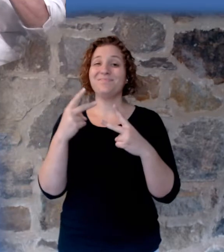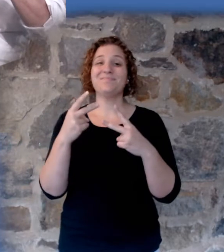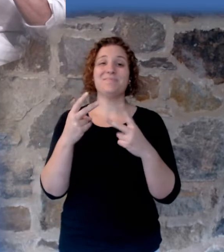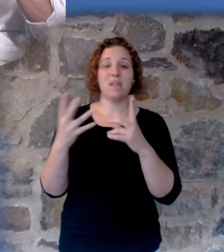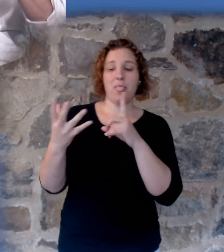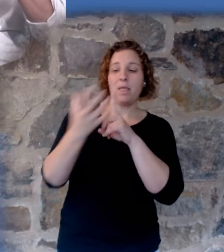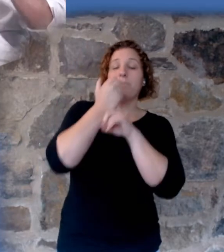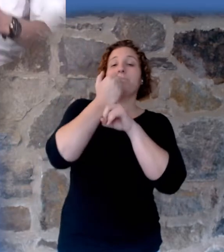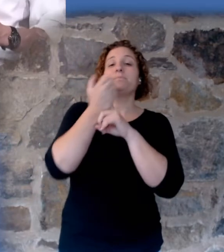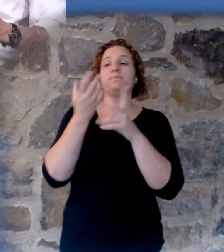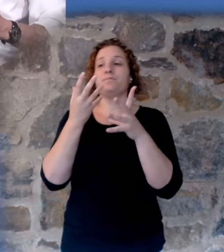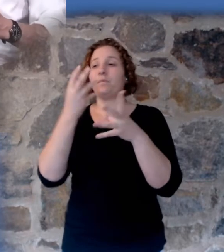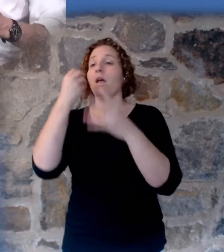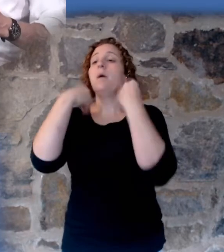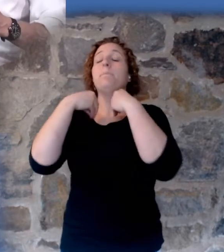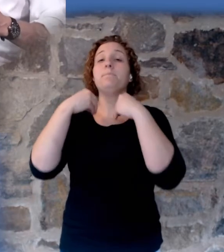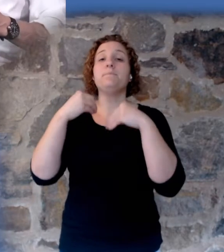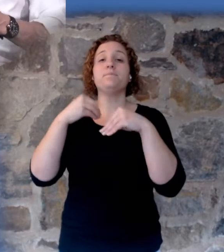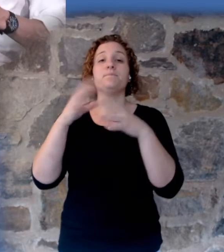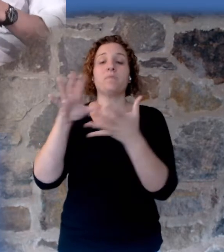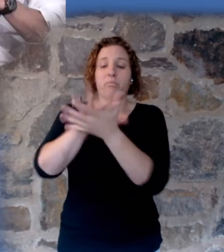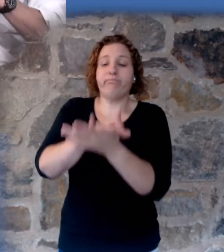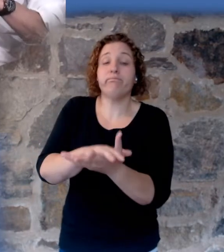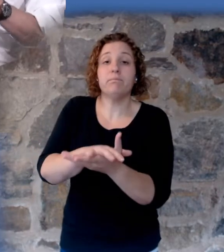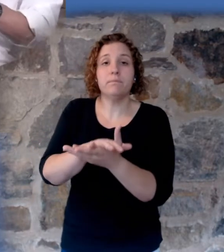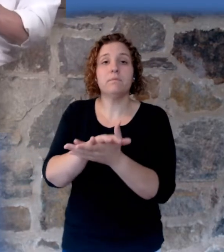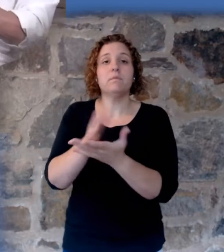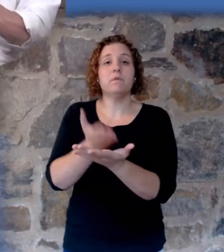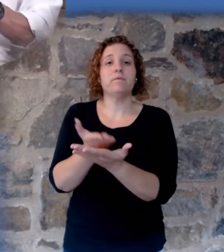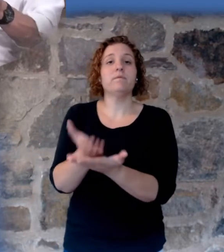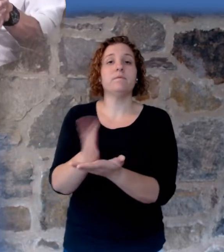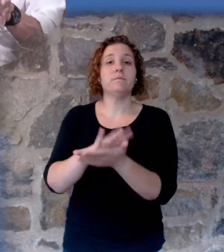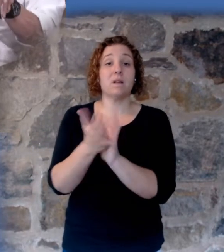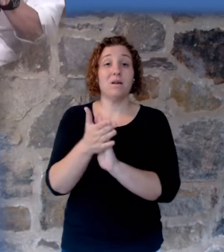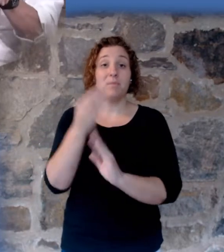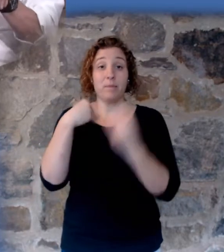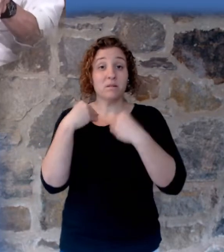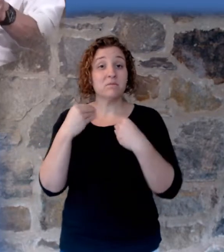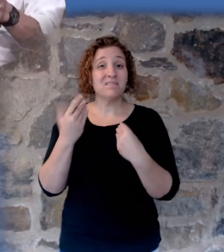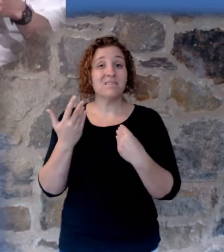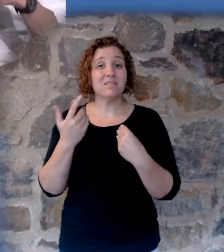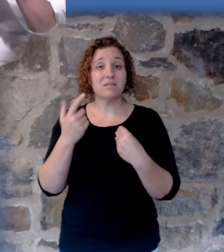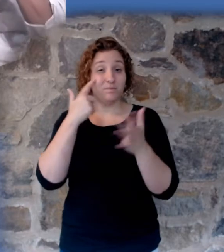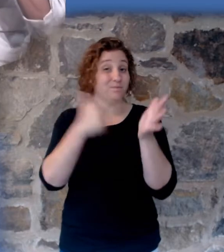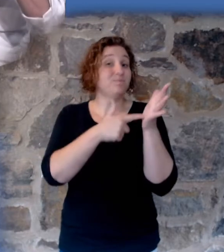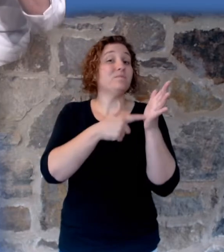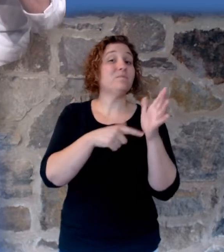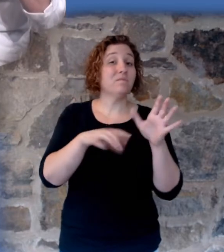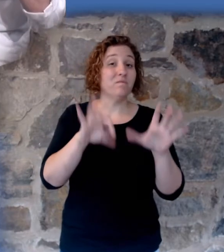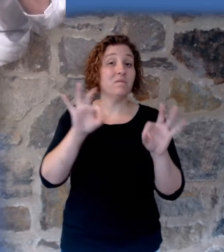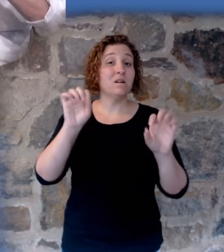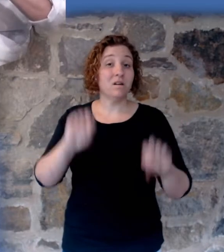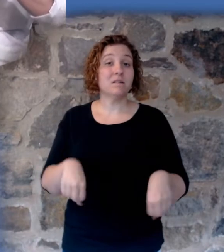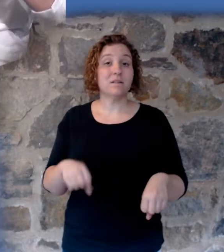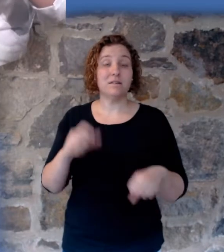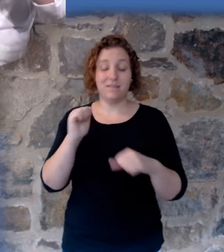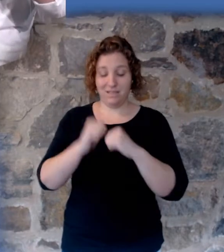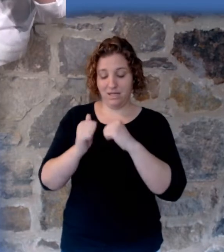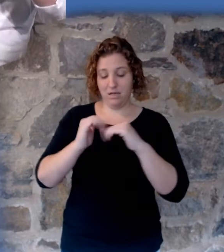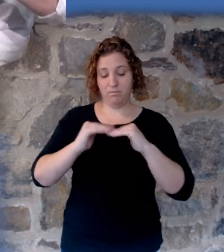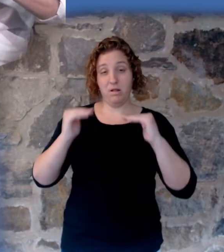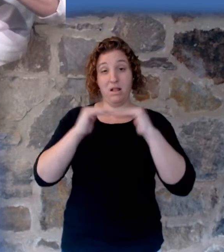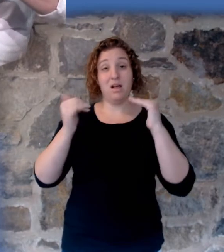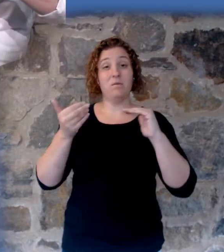predators, fossilized. just get crunched as they're about to have lunch. These things are observed. And yet all these layers have things that had to have died suddenly,